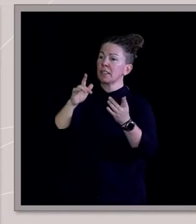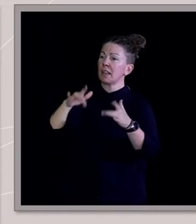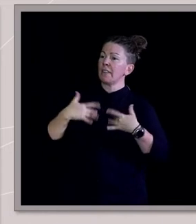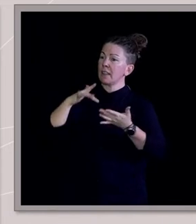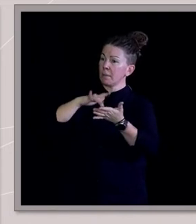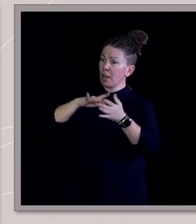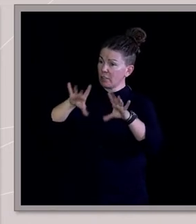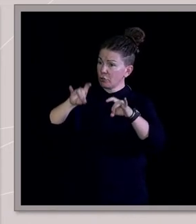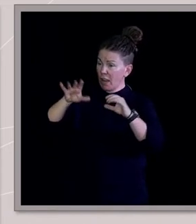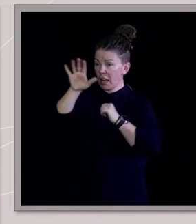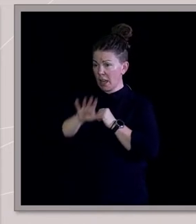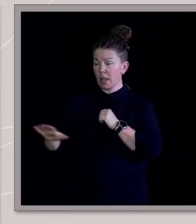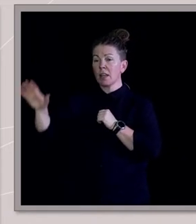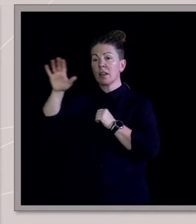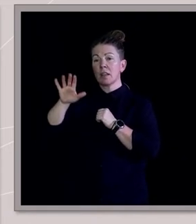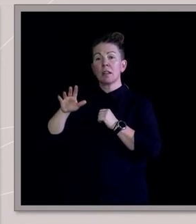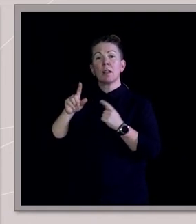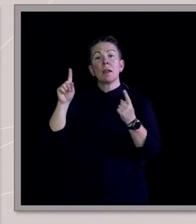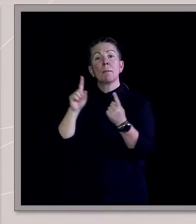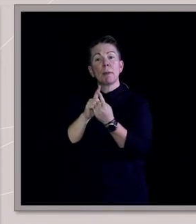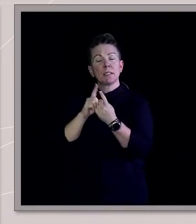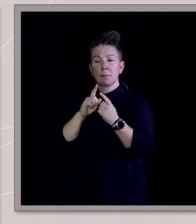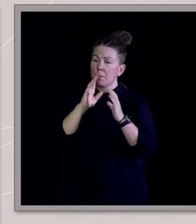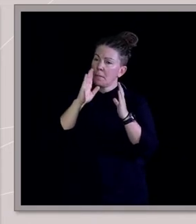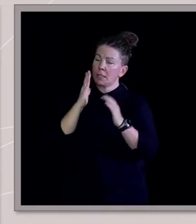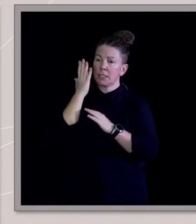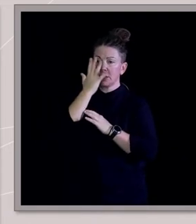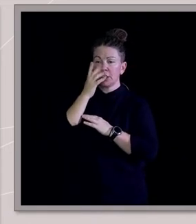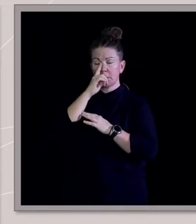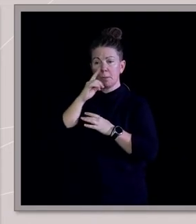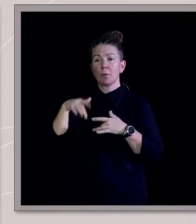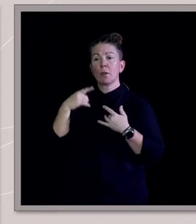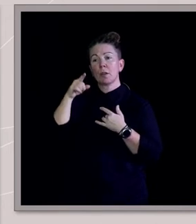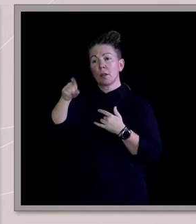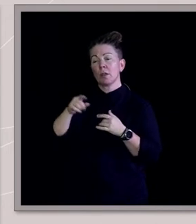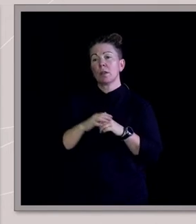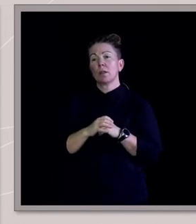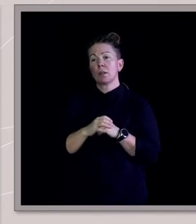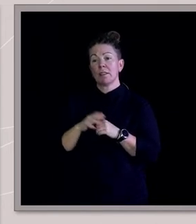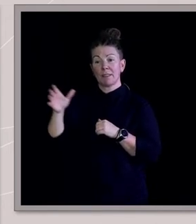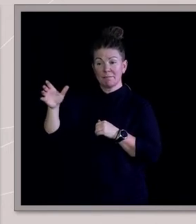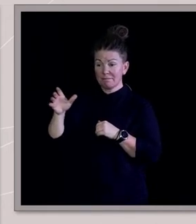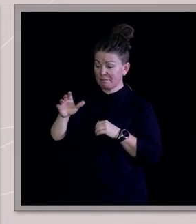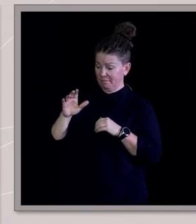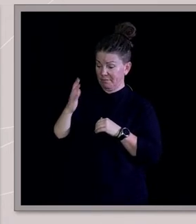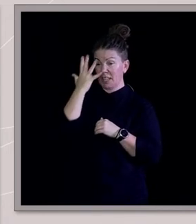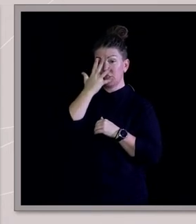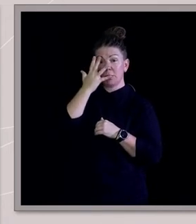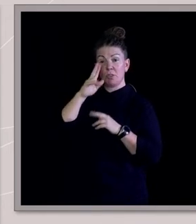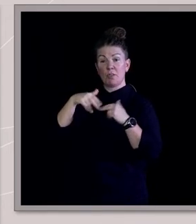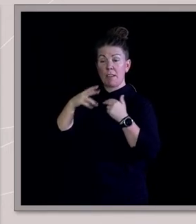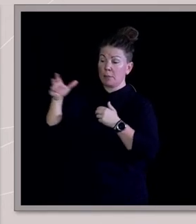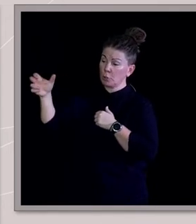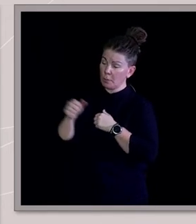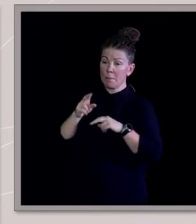met some of the incredible Yungul people of that area, including the Yunupingu family, who took him in and showed him the traditional ways of